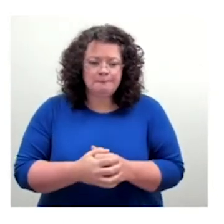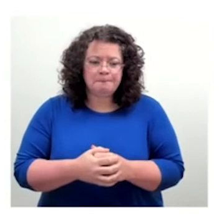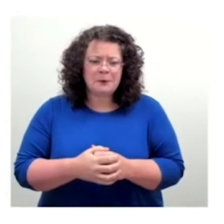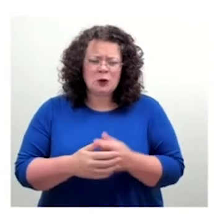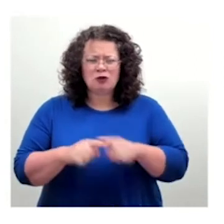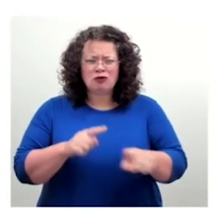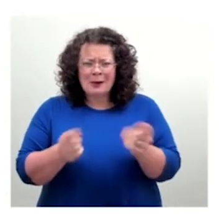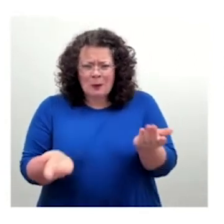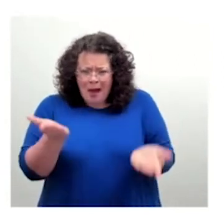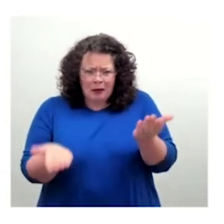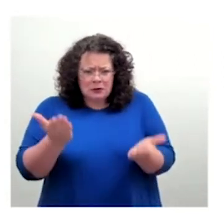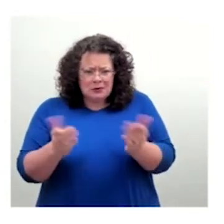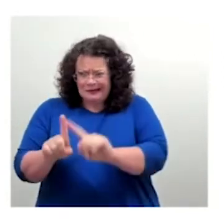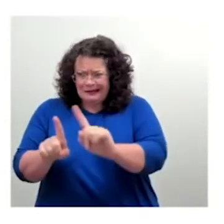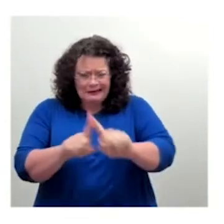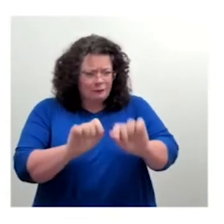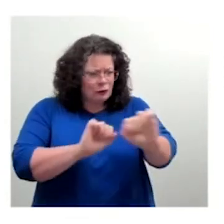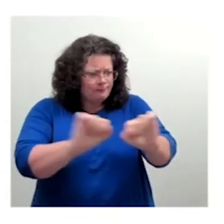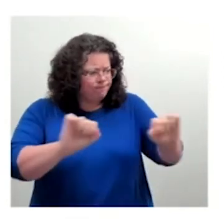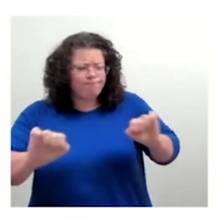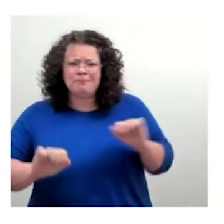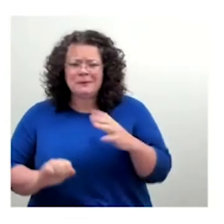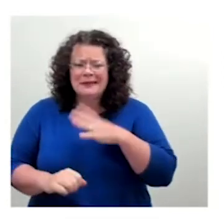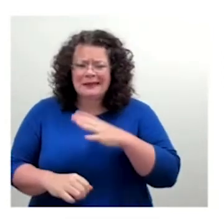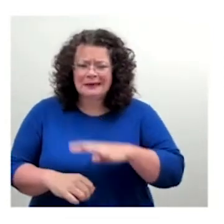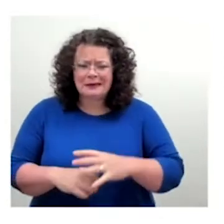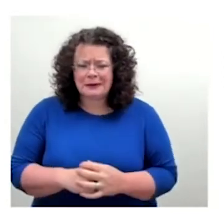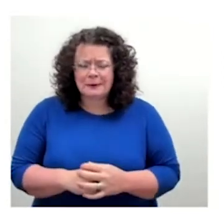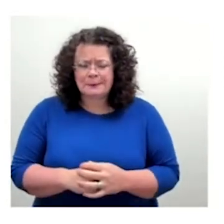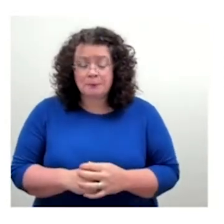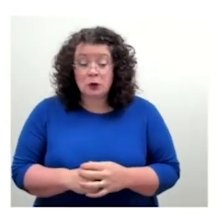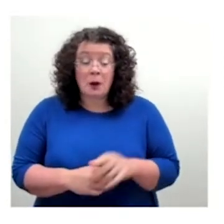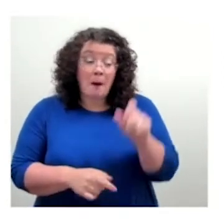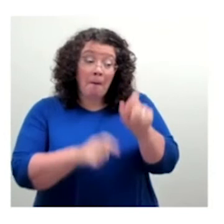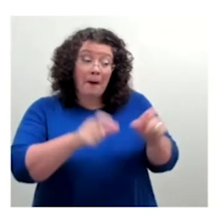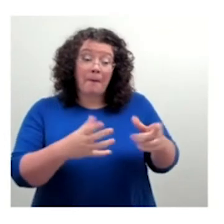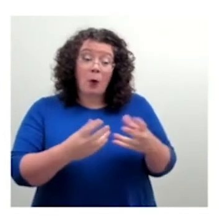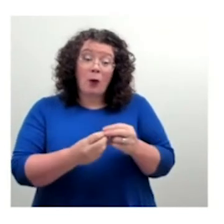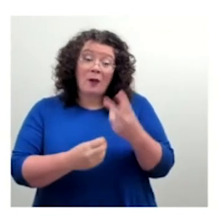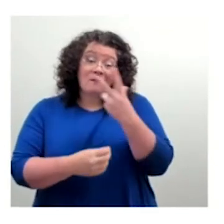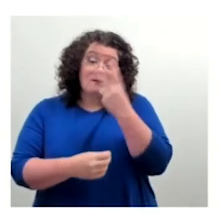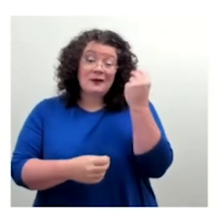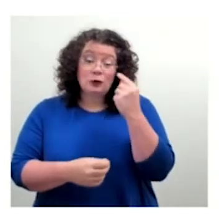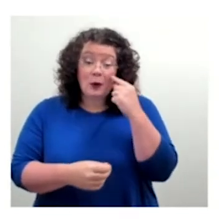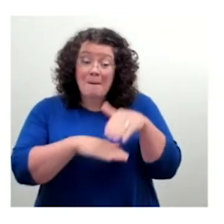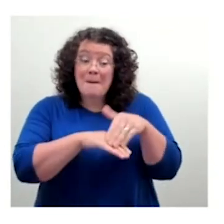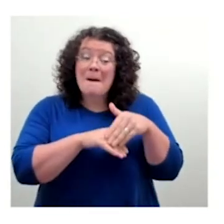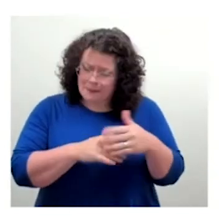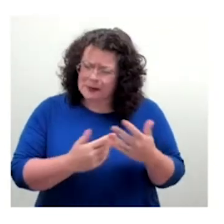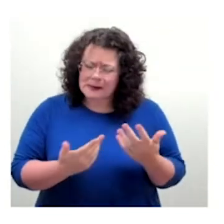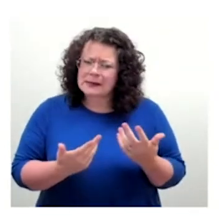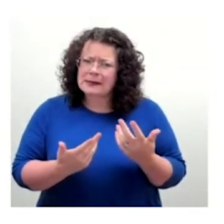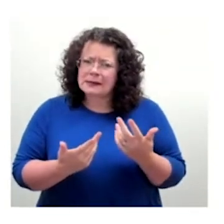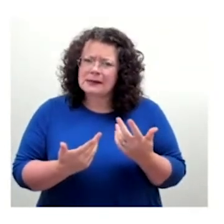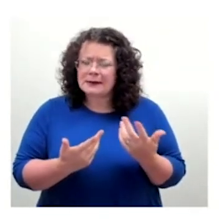legibility up. Yeah. You can turn, but there's other things that you can adjust. And so when you were looking at the feedback, we